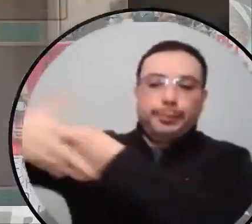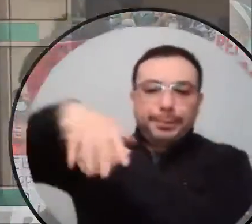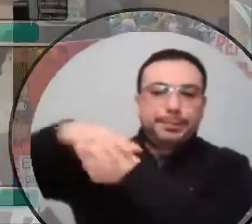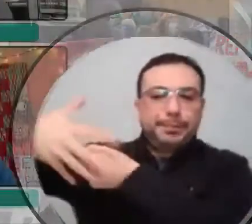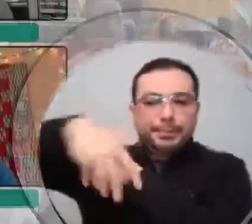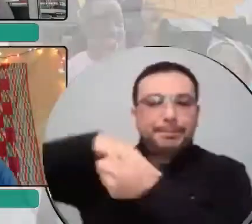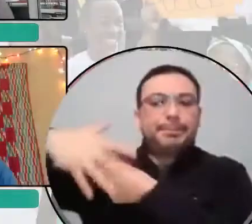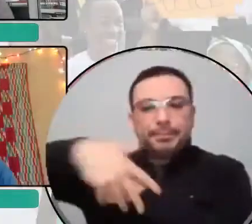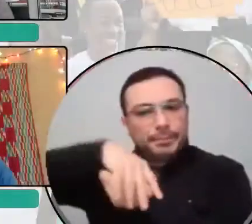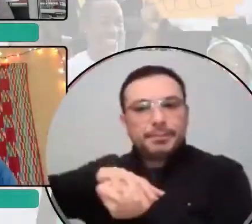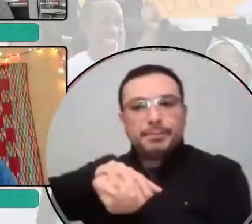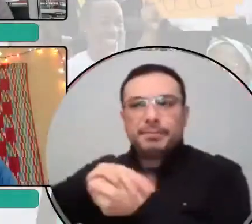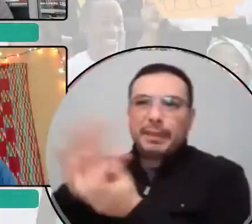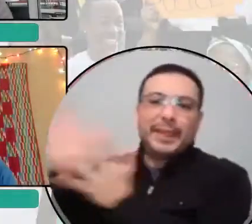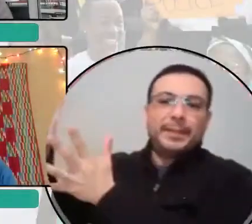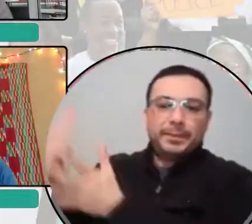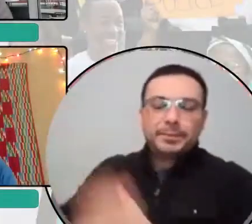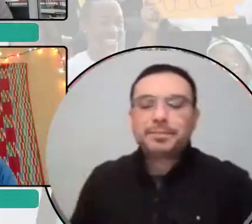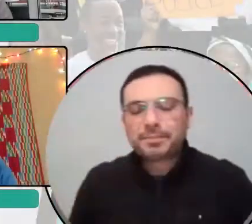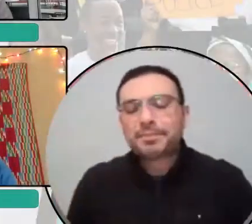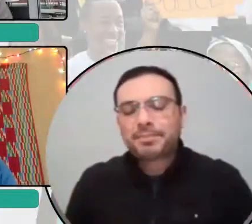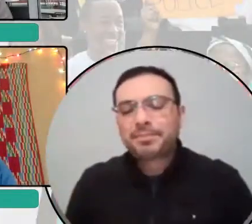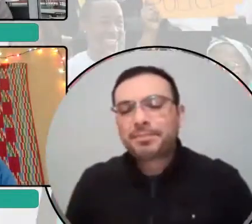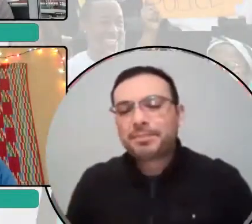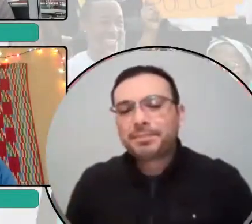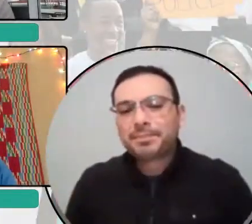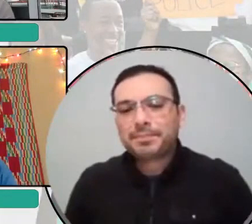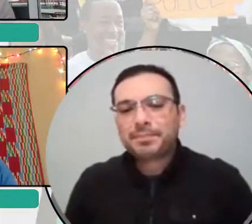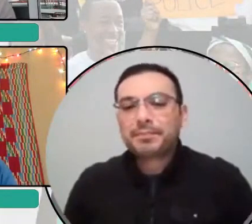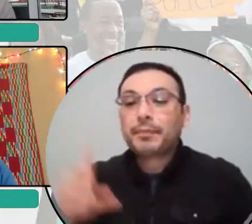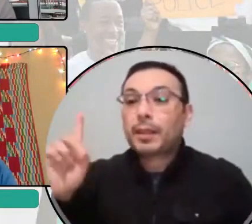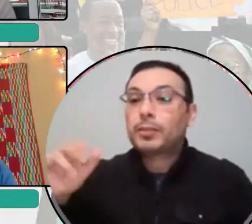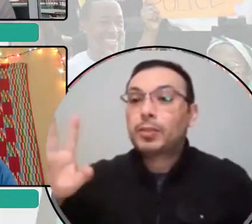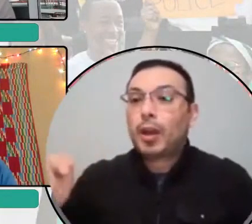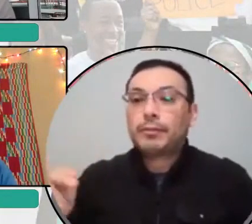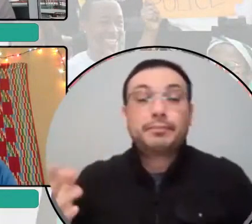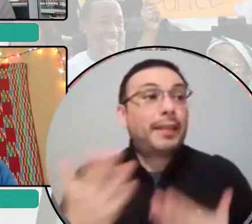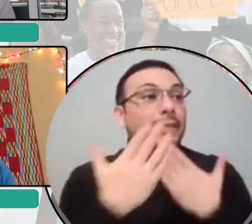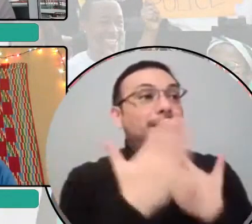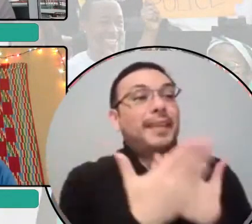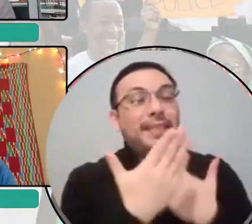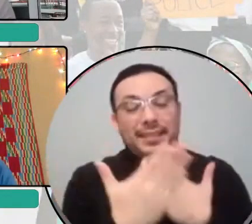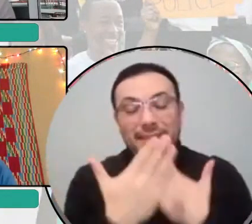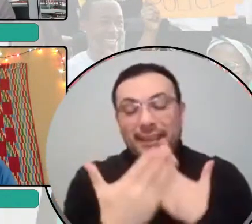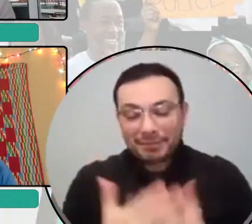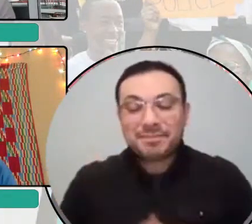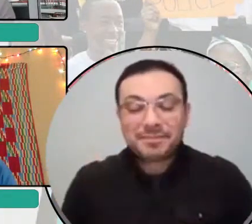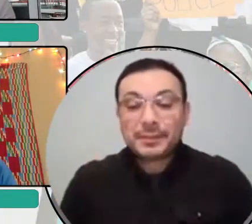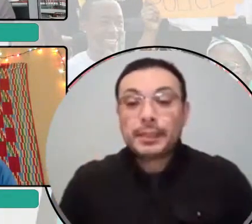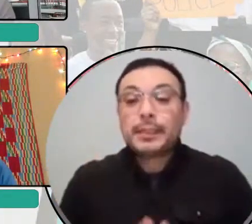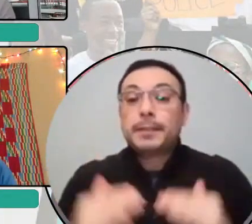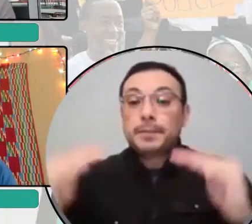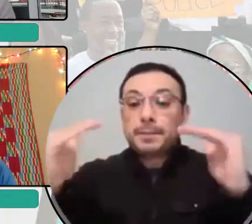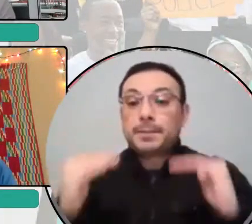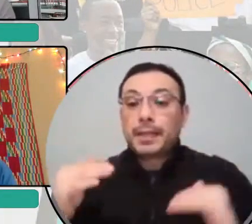Thank you so much. All right. So the next question, um,